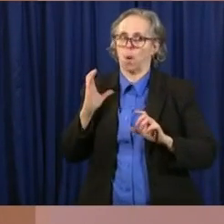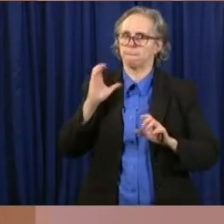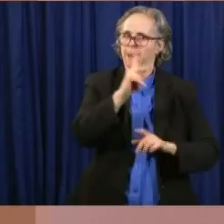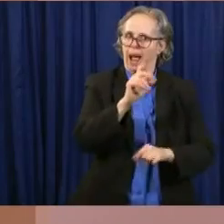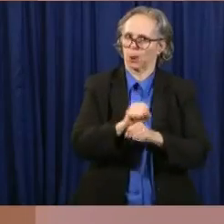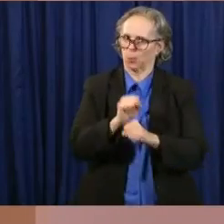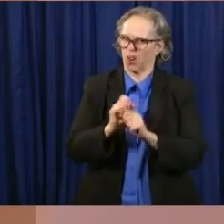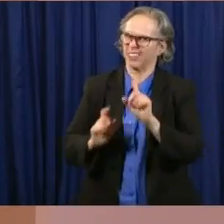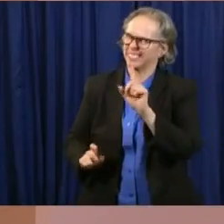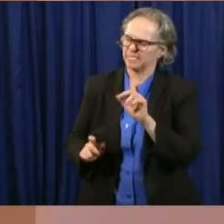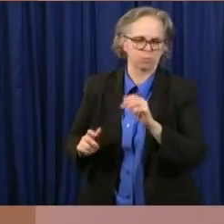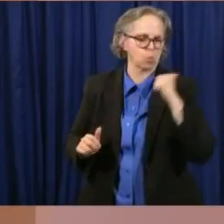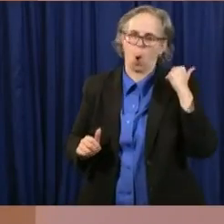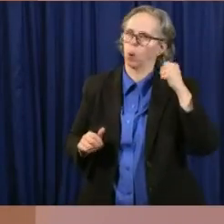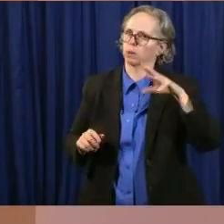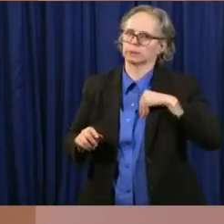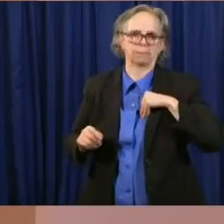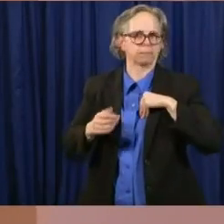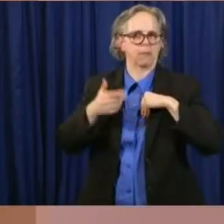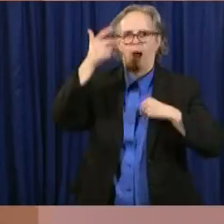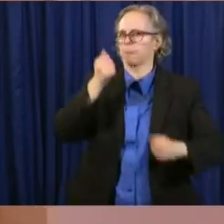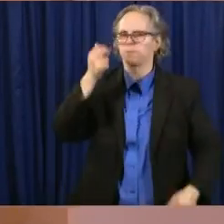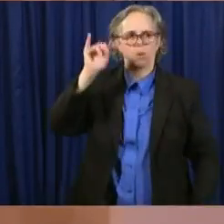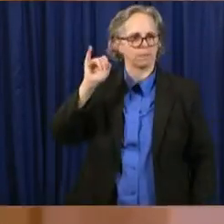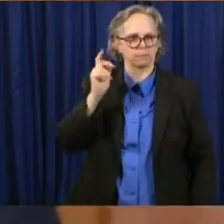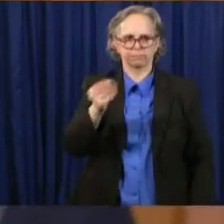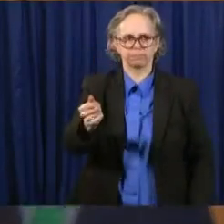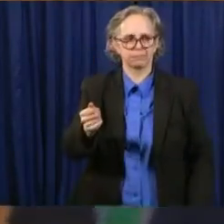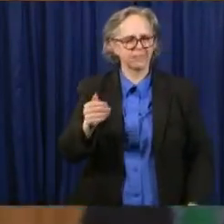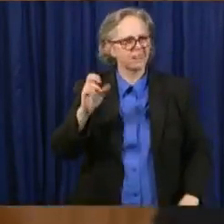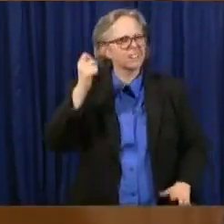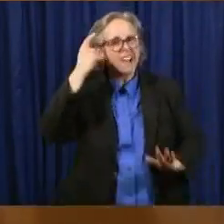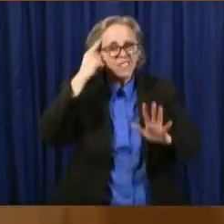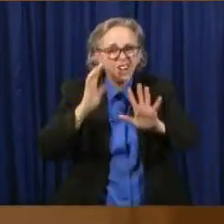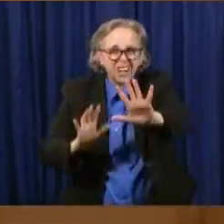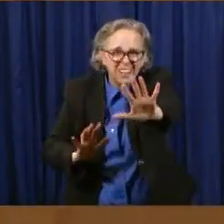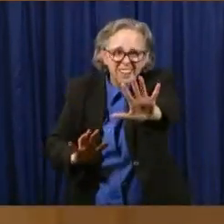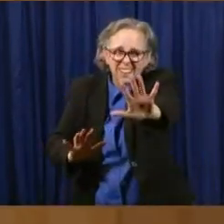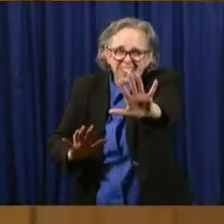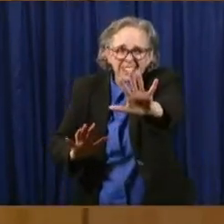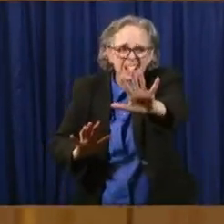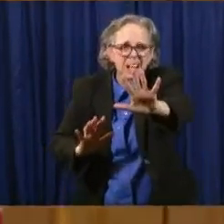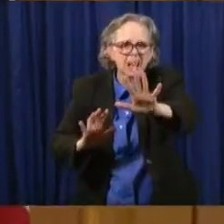Okay. Thank you all very much. Again, it's like anything else. So it's fact, it's fact specific.